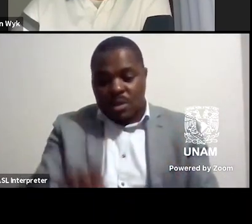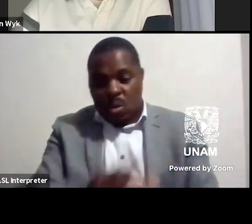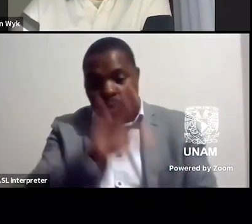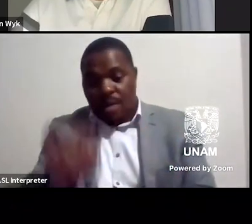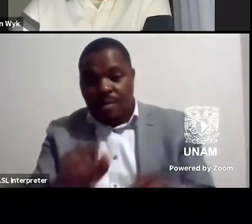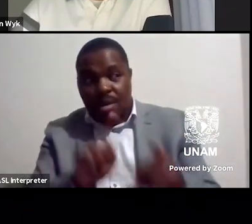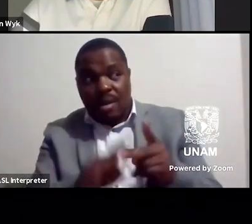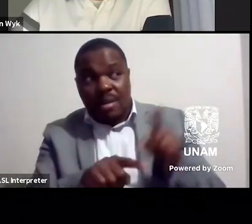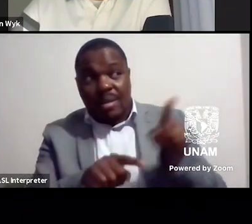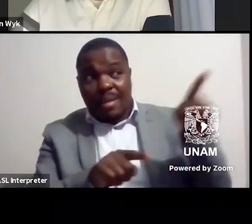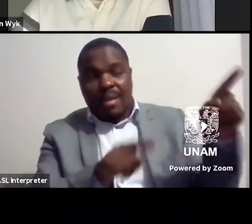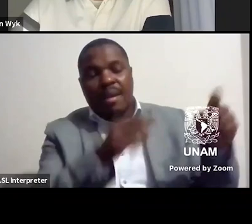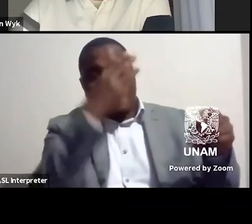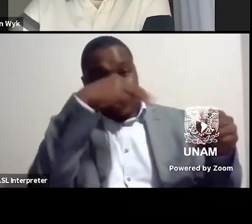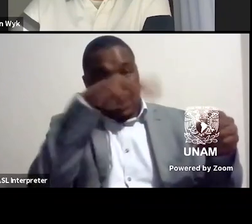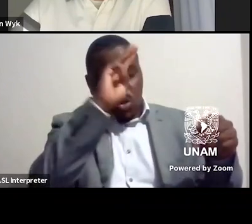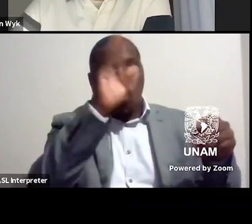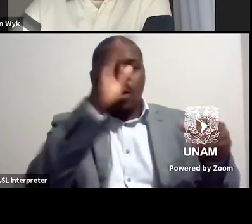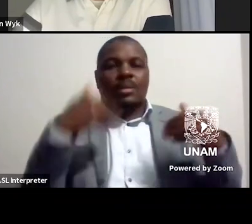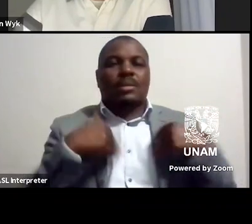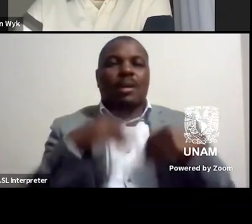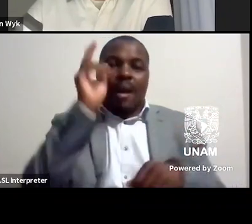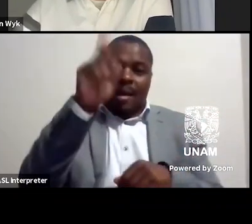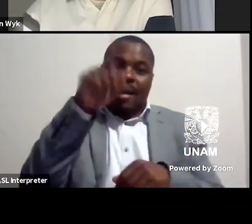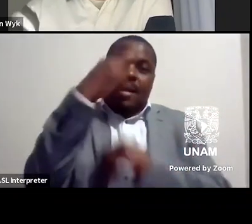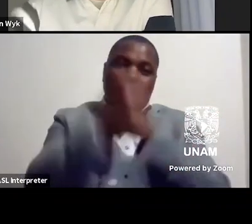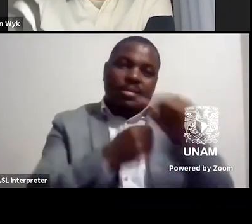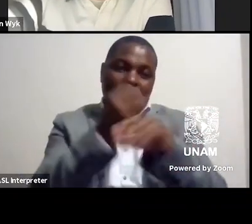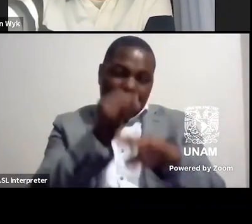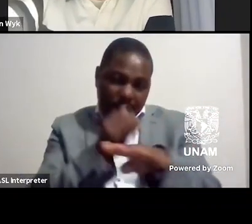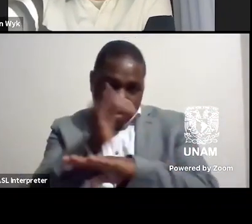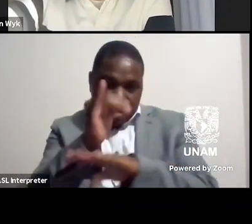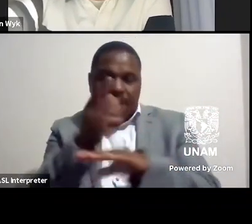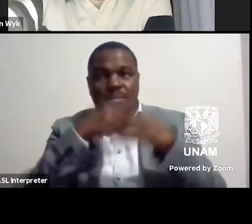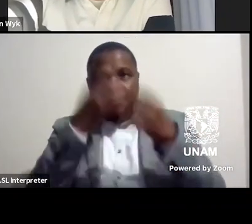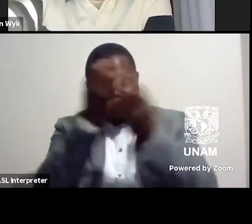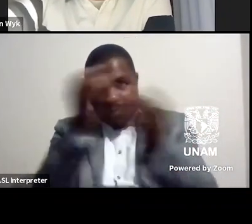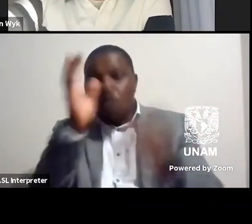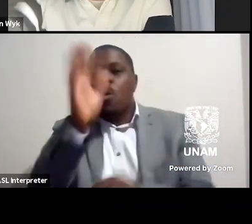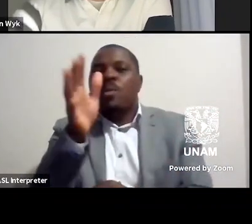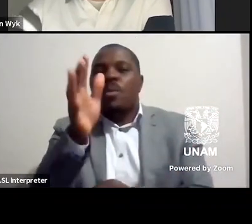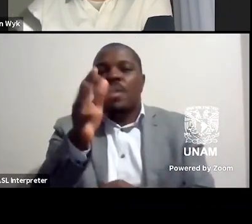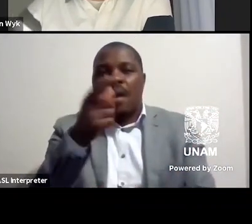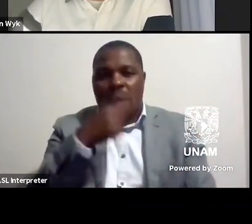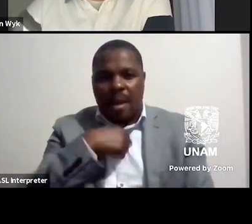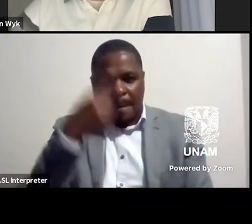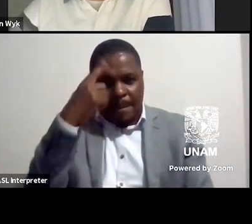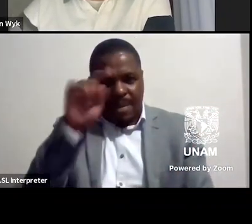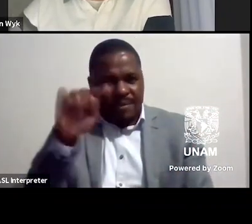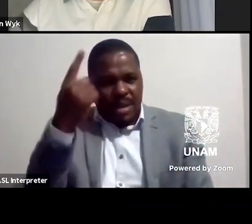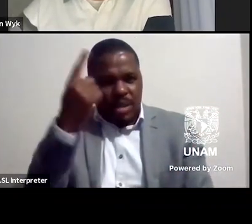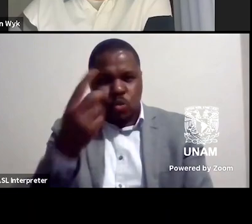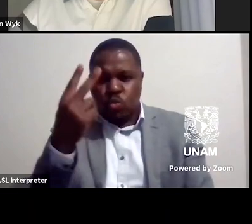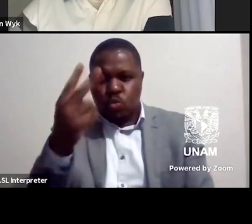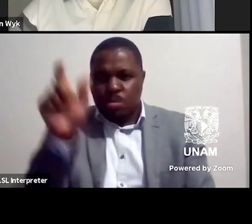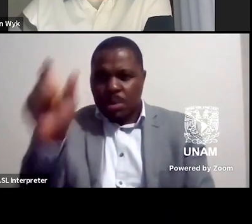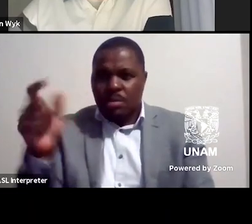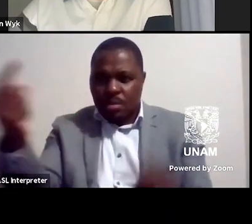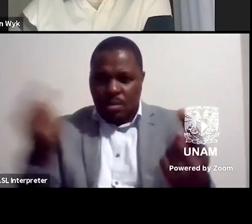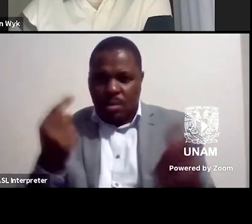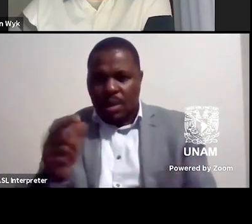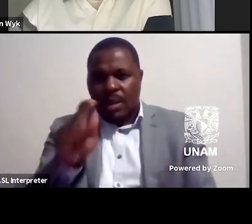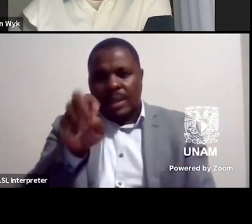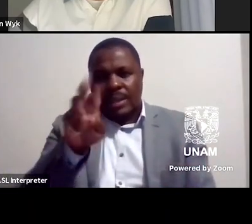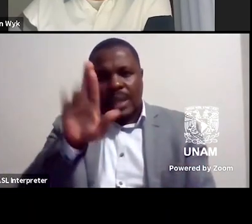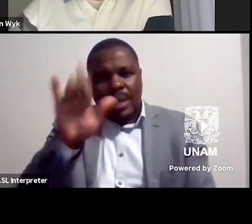begin early next year we will send out notification i believe our first two speakers will be terry kurgan and